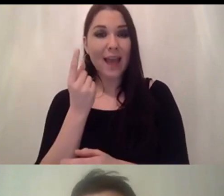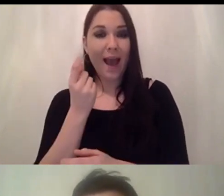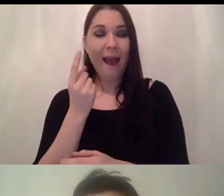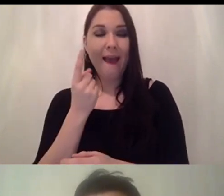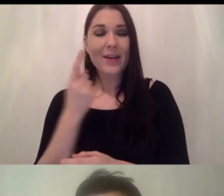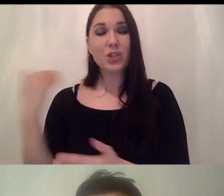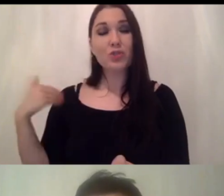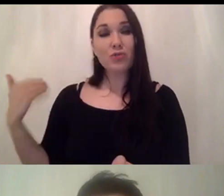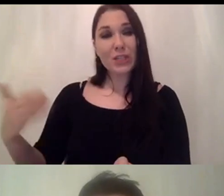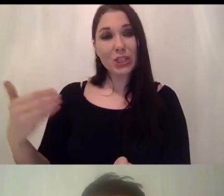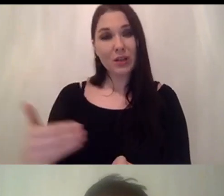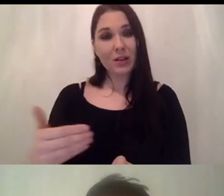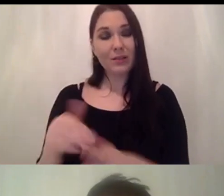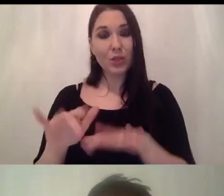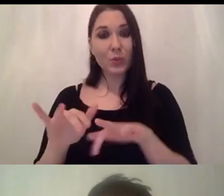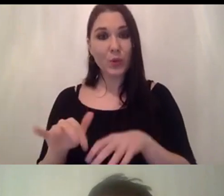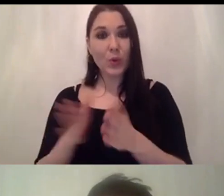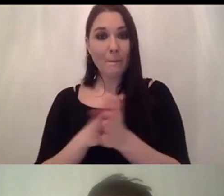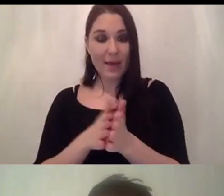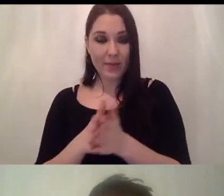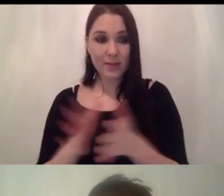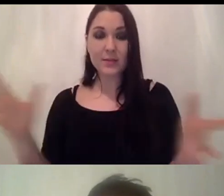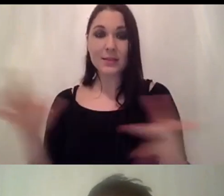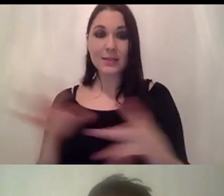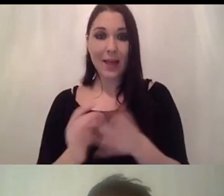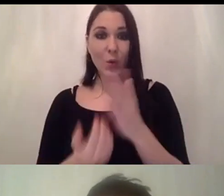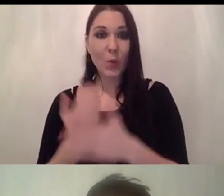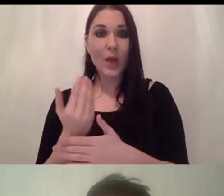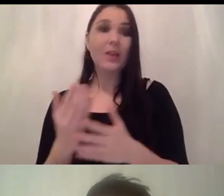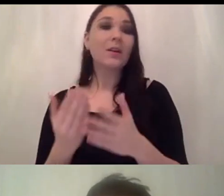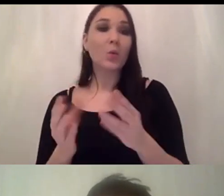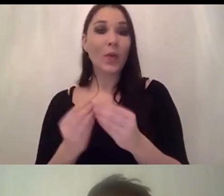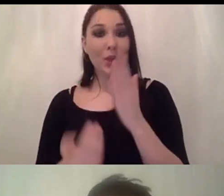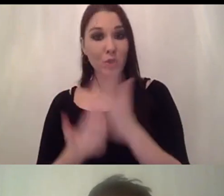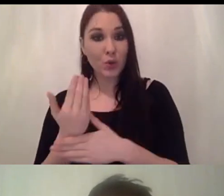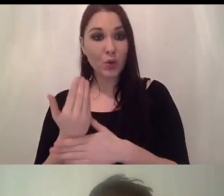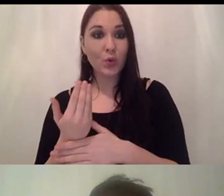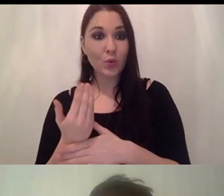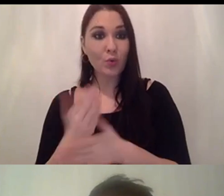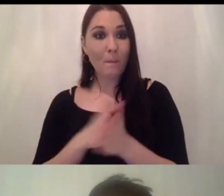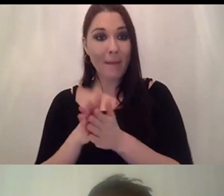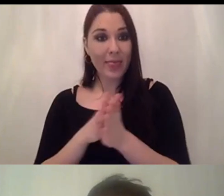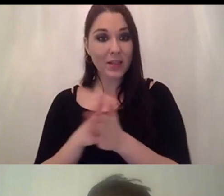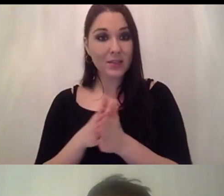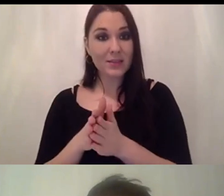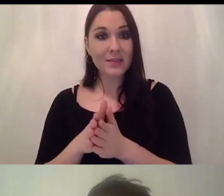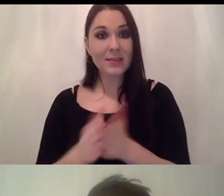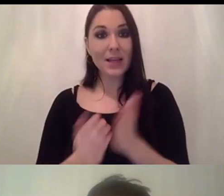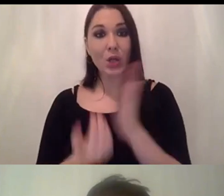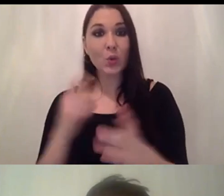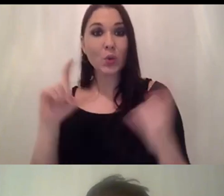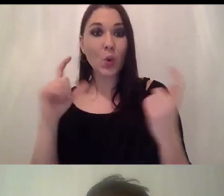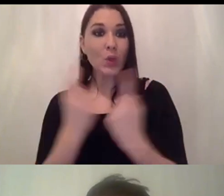traditional computer vision methods together with neural networks the state of the art confidence and whatever new cool stuff might come out